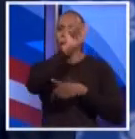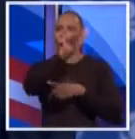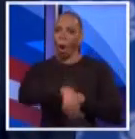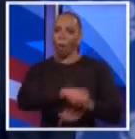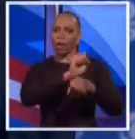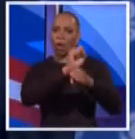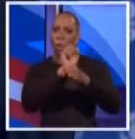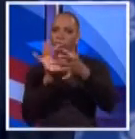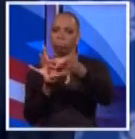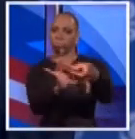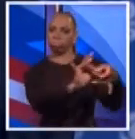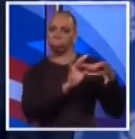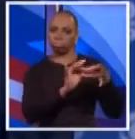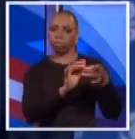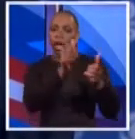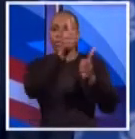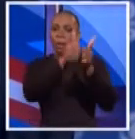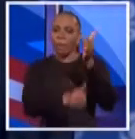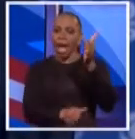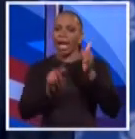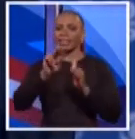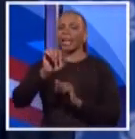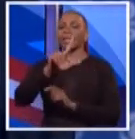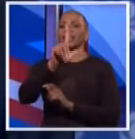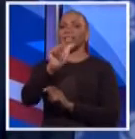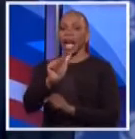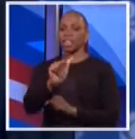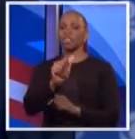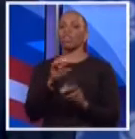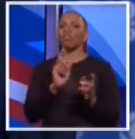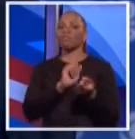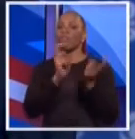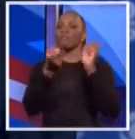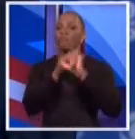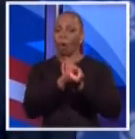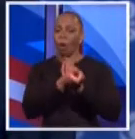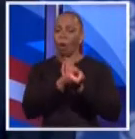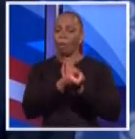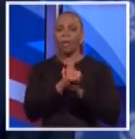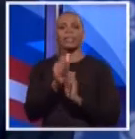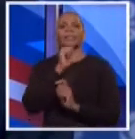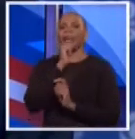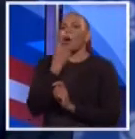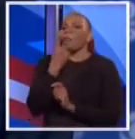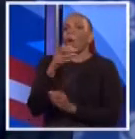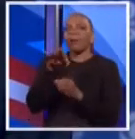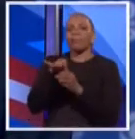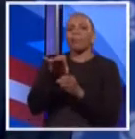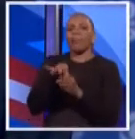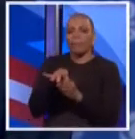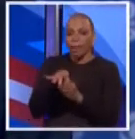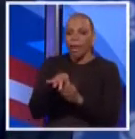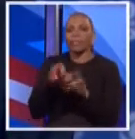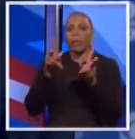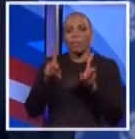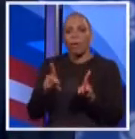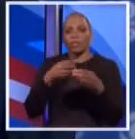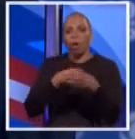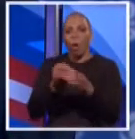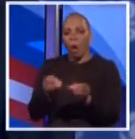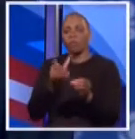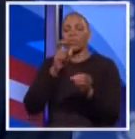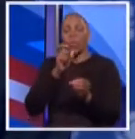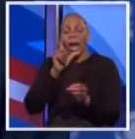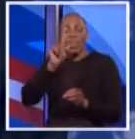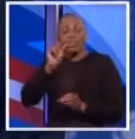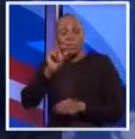to pass NYCHA reform and change the governance structure. There is no other elected official running for office who has this 20